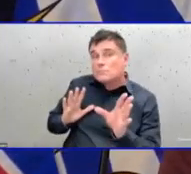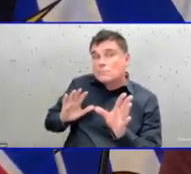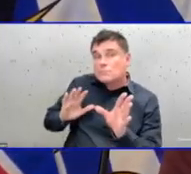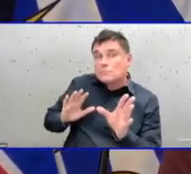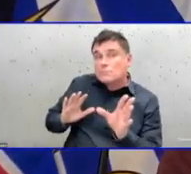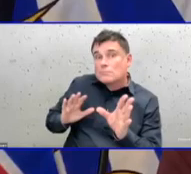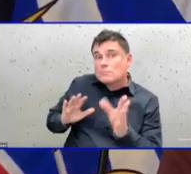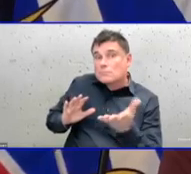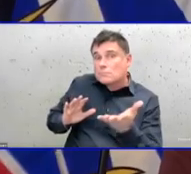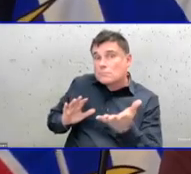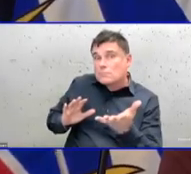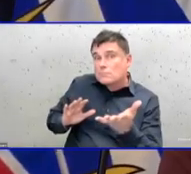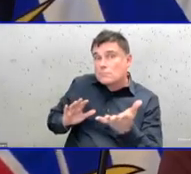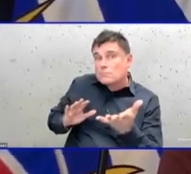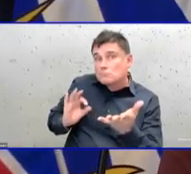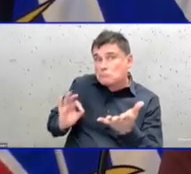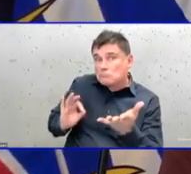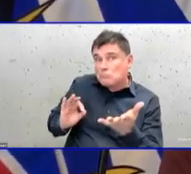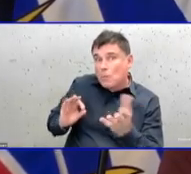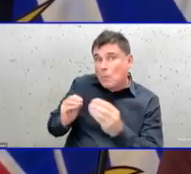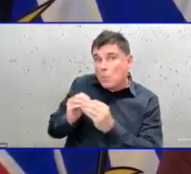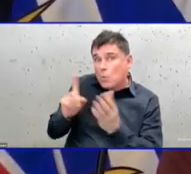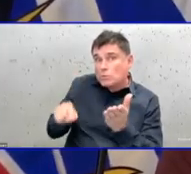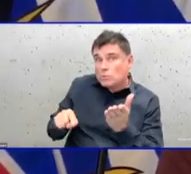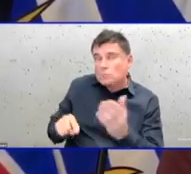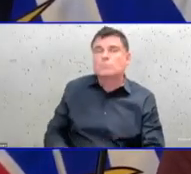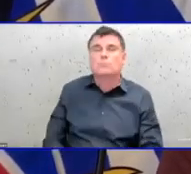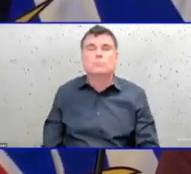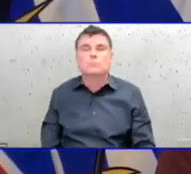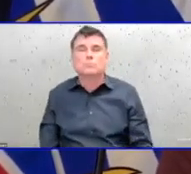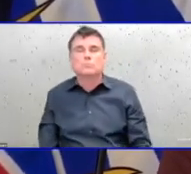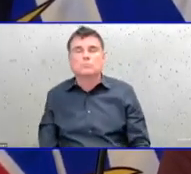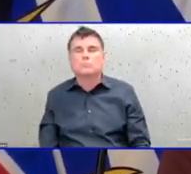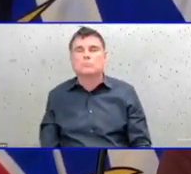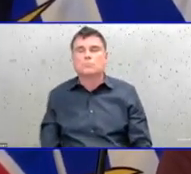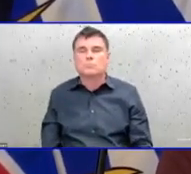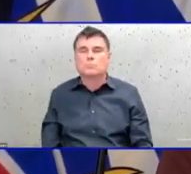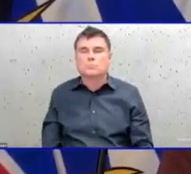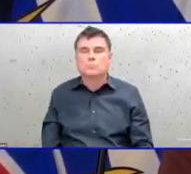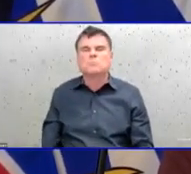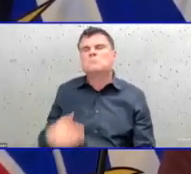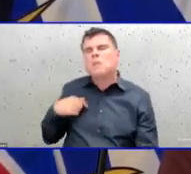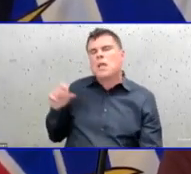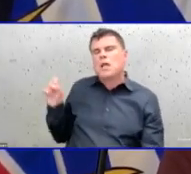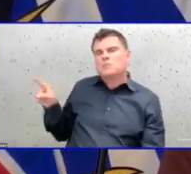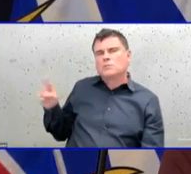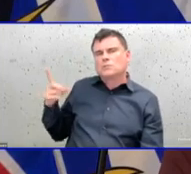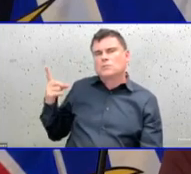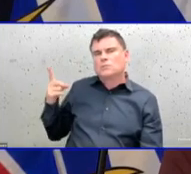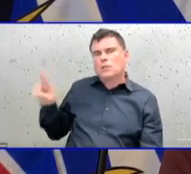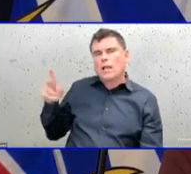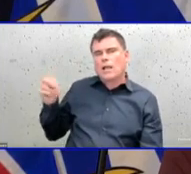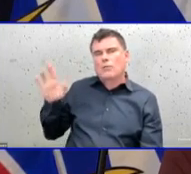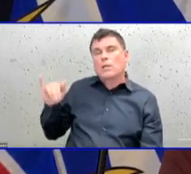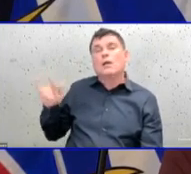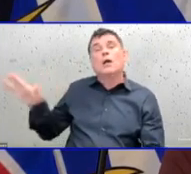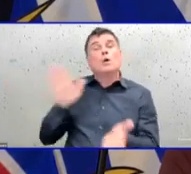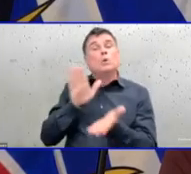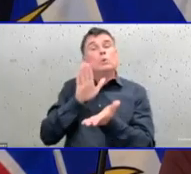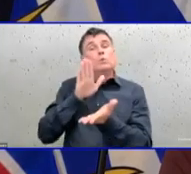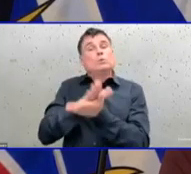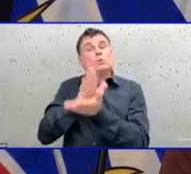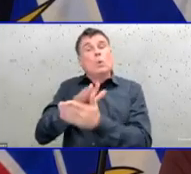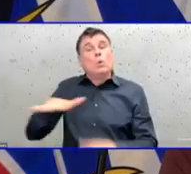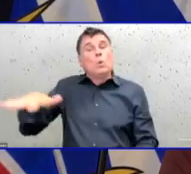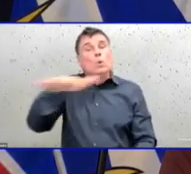province and several others actually are deciding against the vaccine mandate. And it looks like others are following. Your thoughts on the potential,